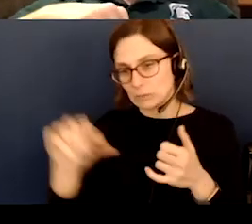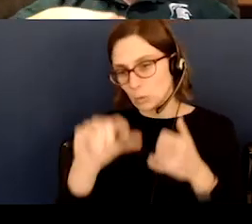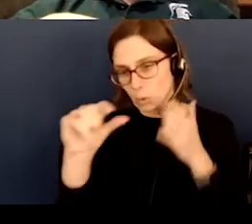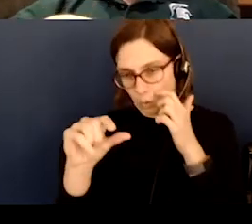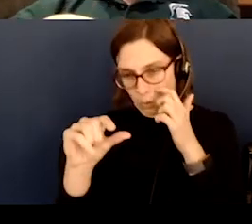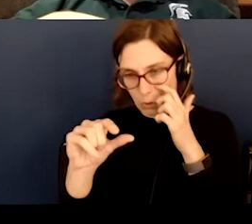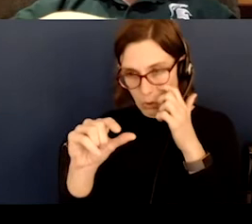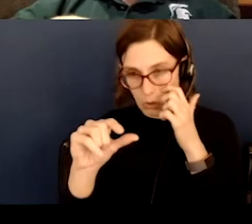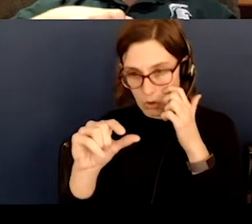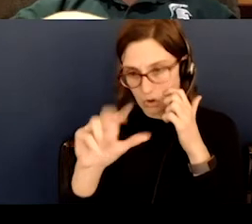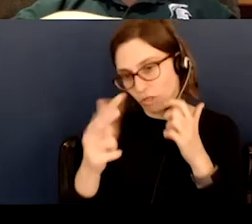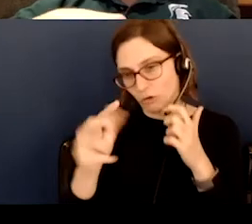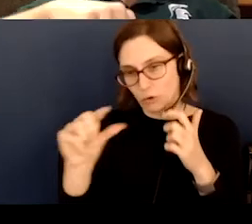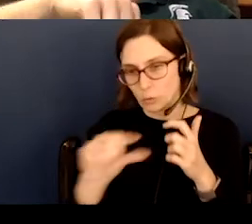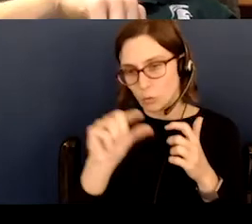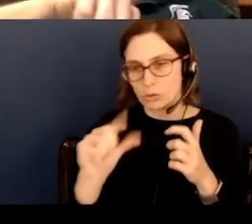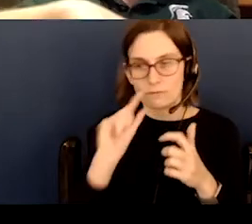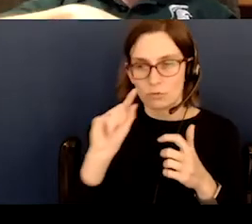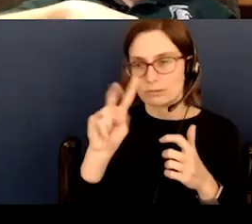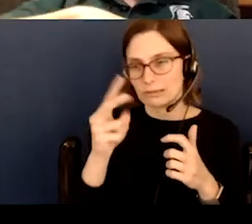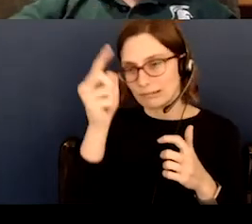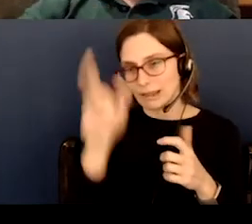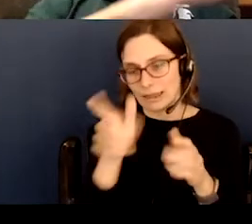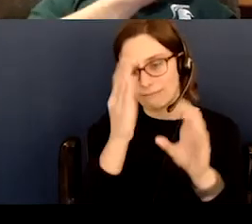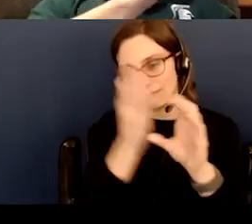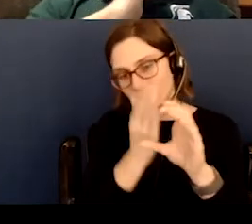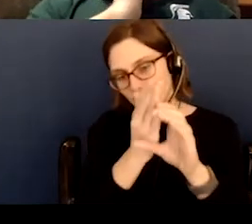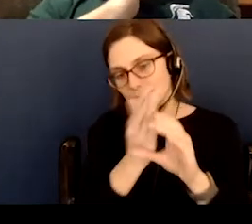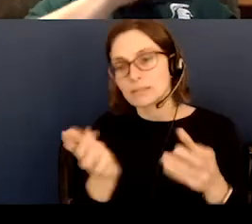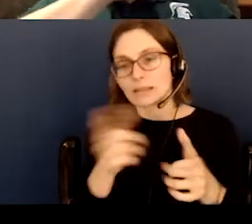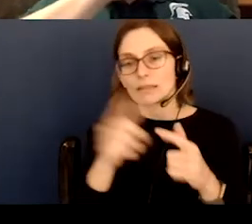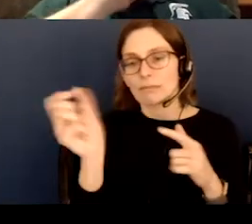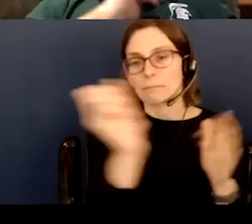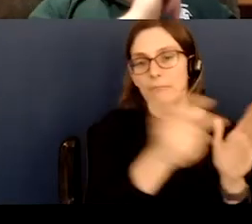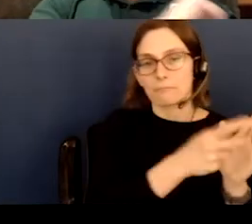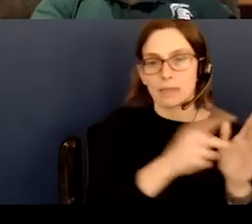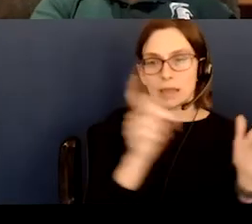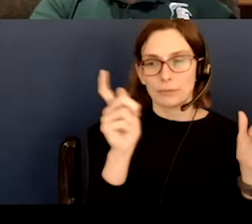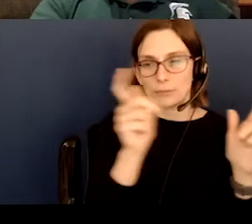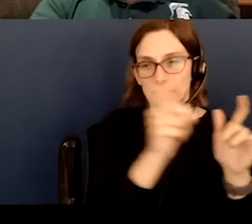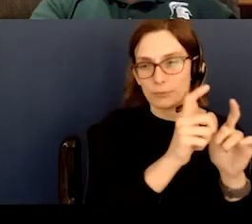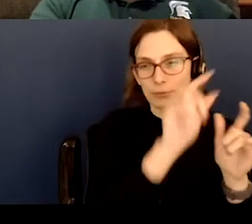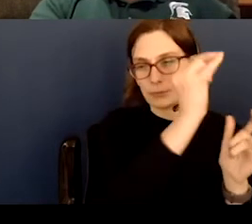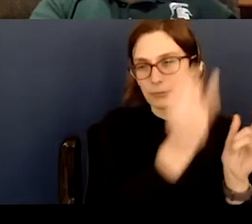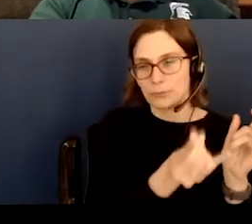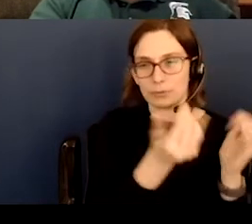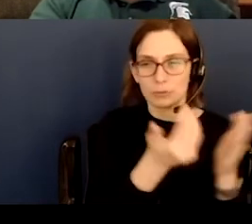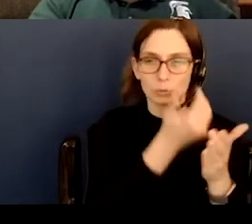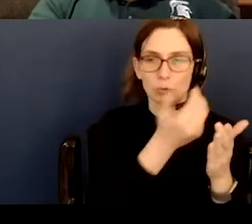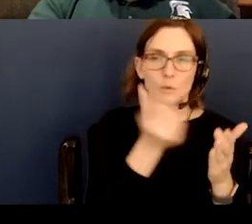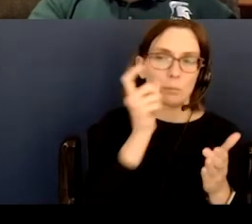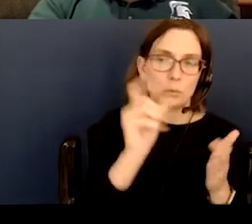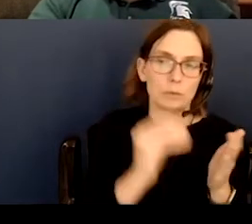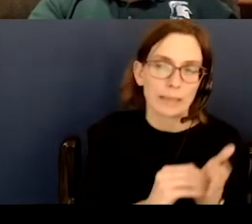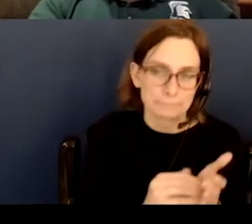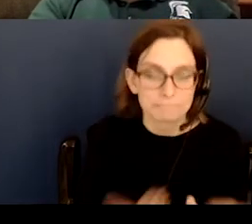third half lit phase, the other half lit phase, and then coming back, you have the new moon again. So it's